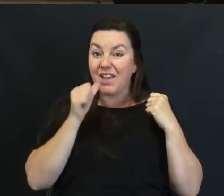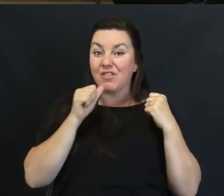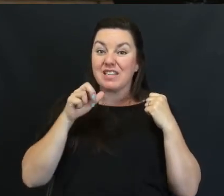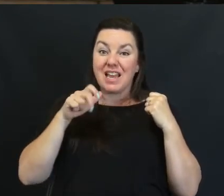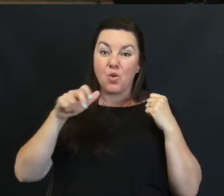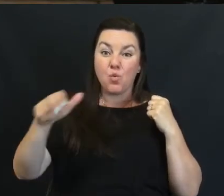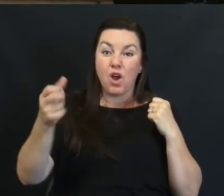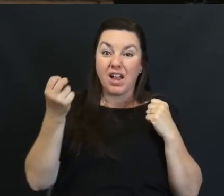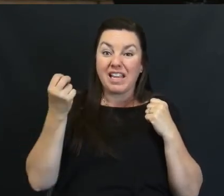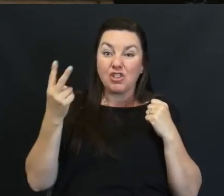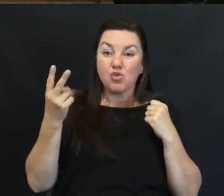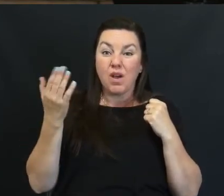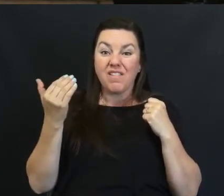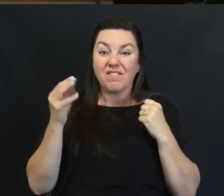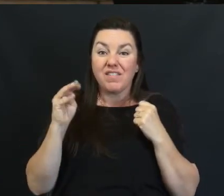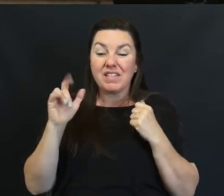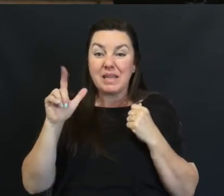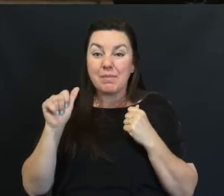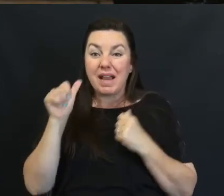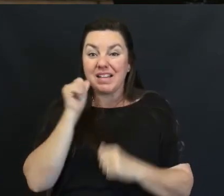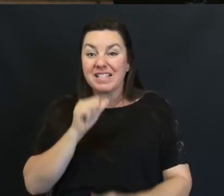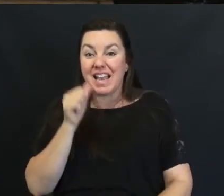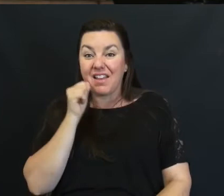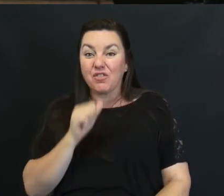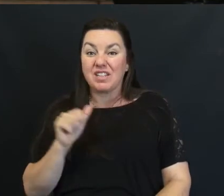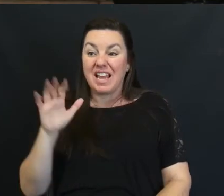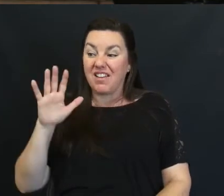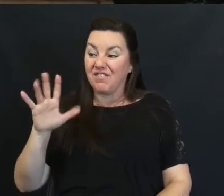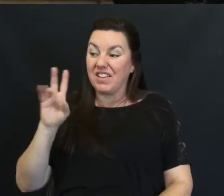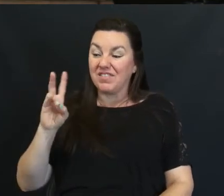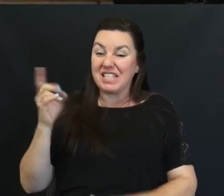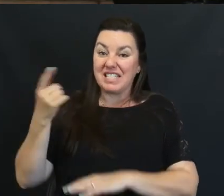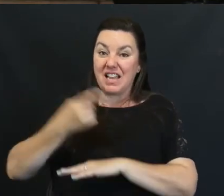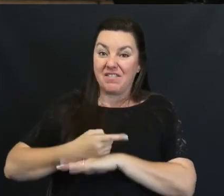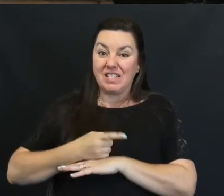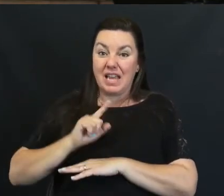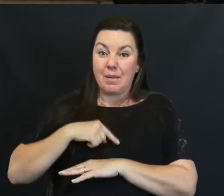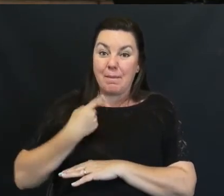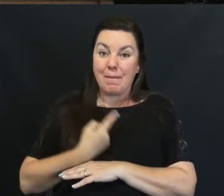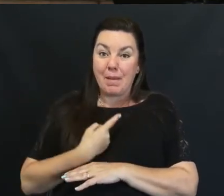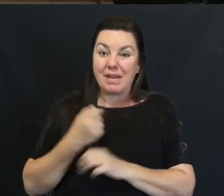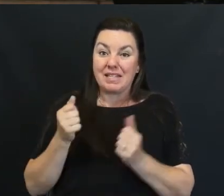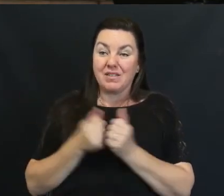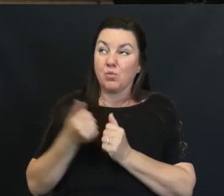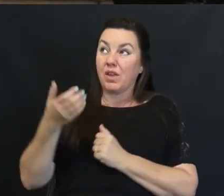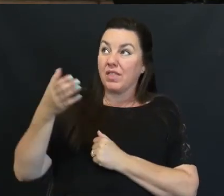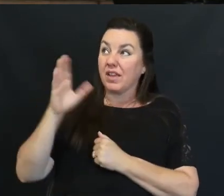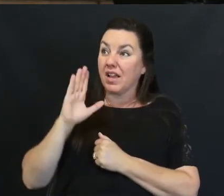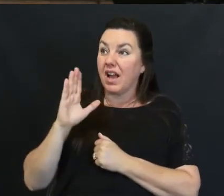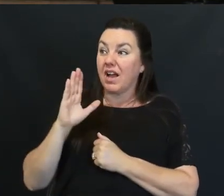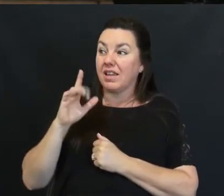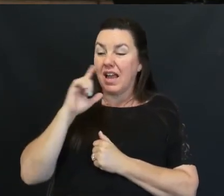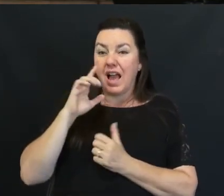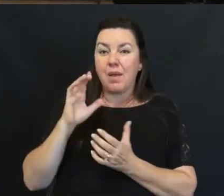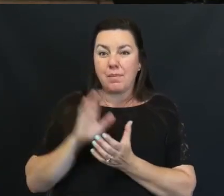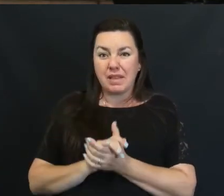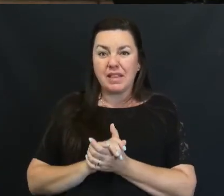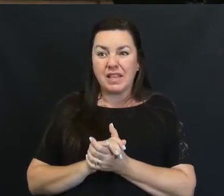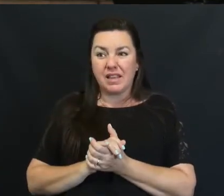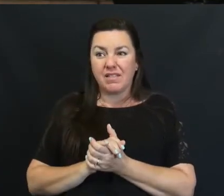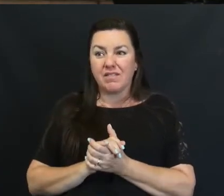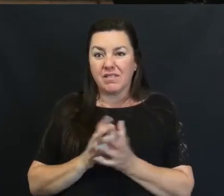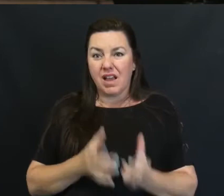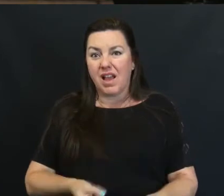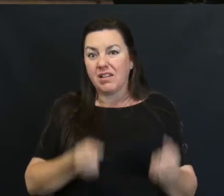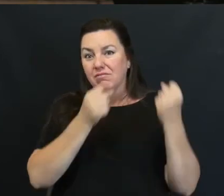Miles A Day And For 57 Days I Was By Myself With God I Believe I Was I